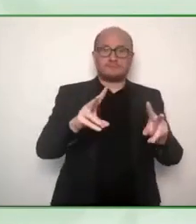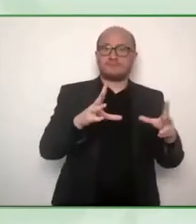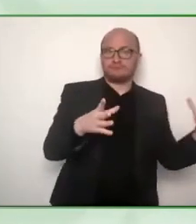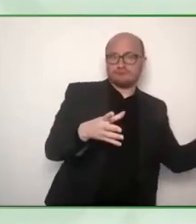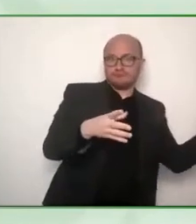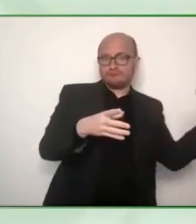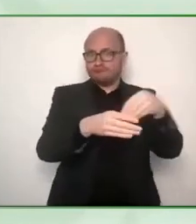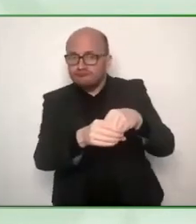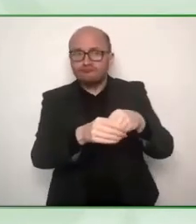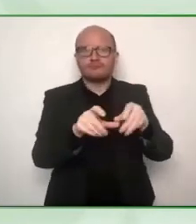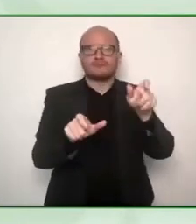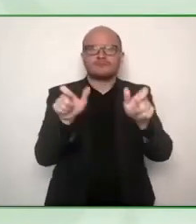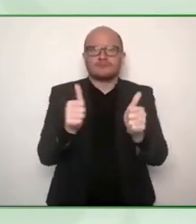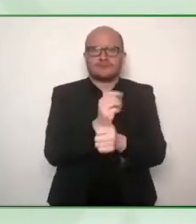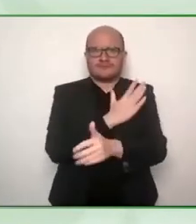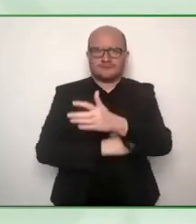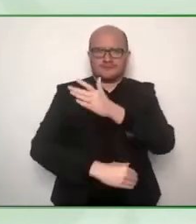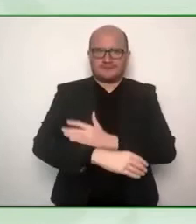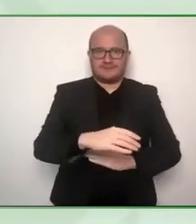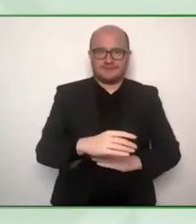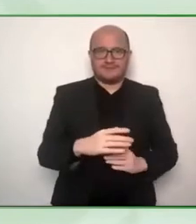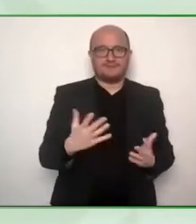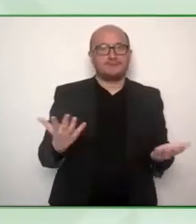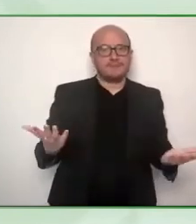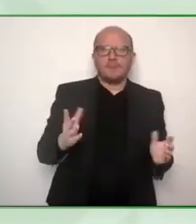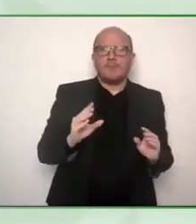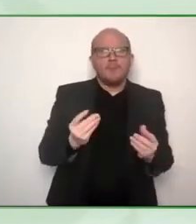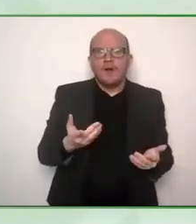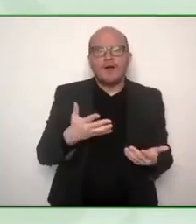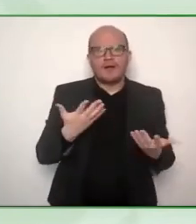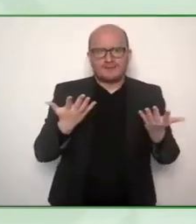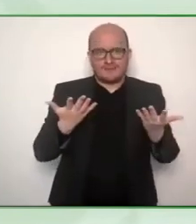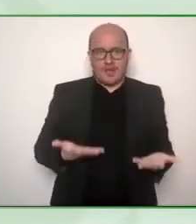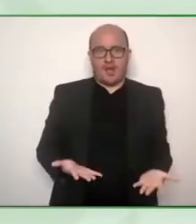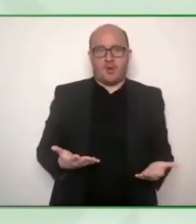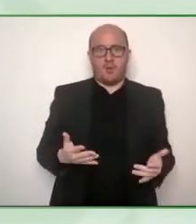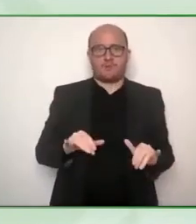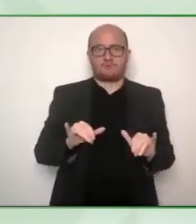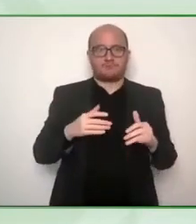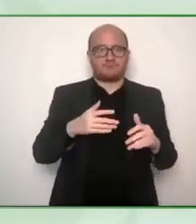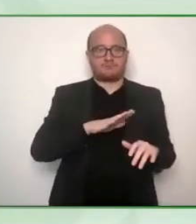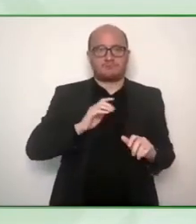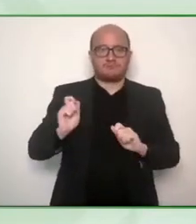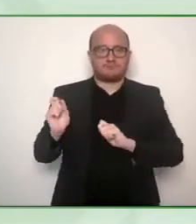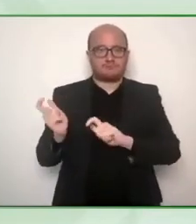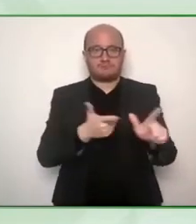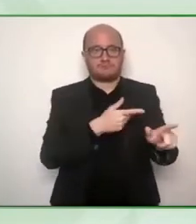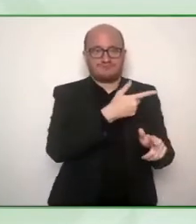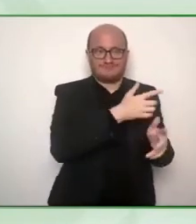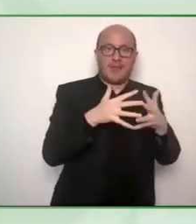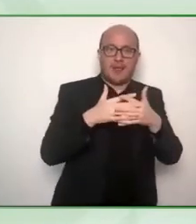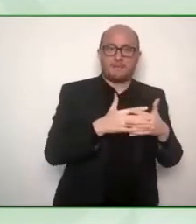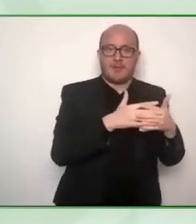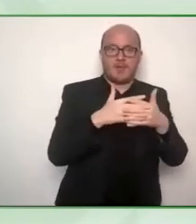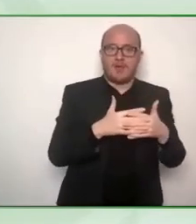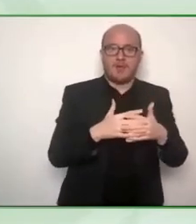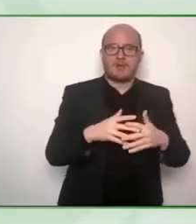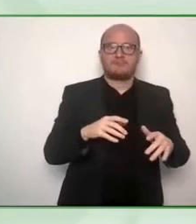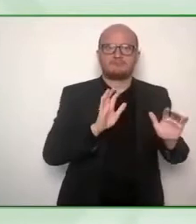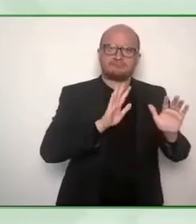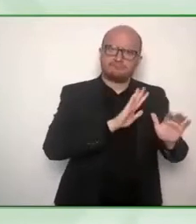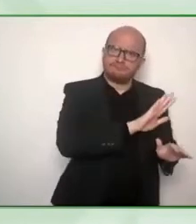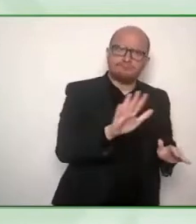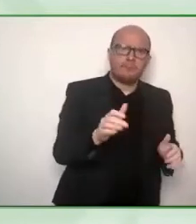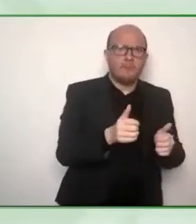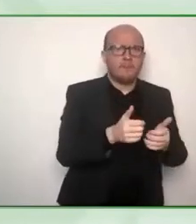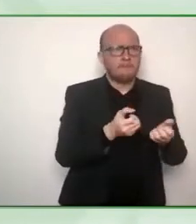than at work in many cases they spend on average in the United States six hours a day on screens so if they see somebody